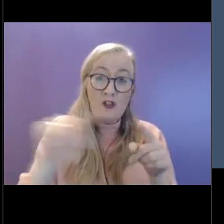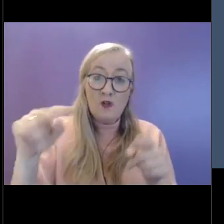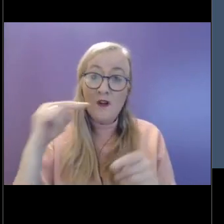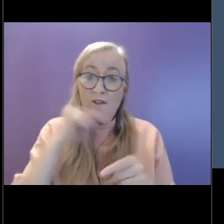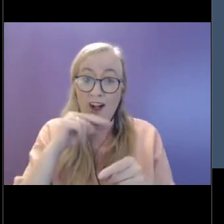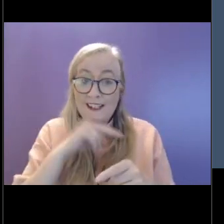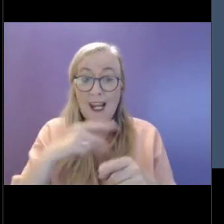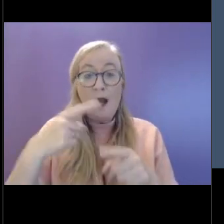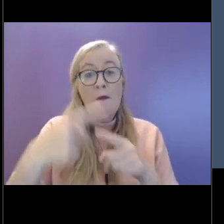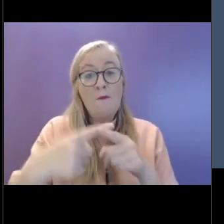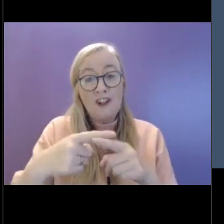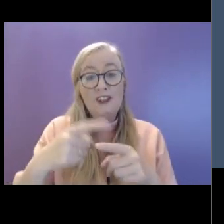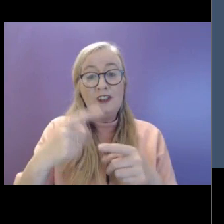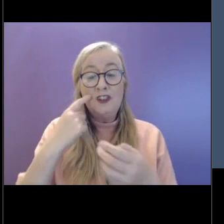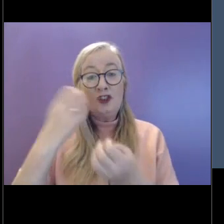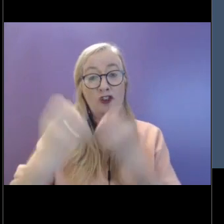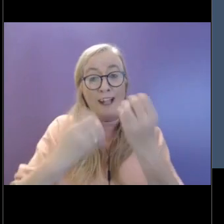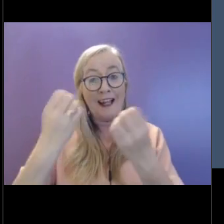Jigsaw.ie website.